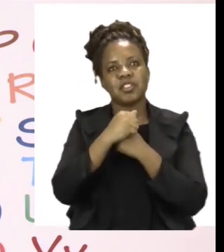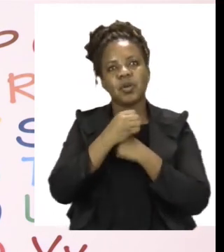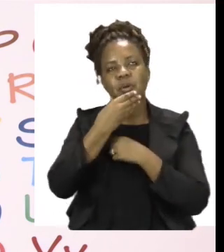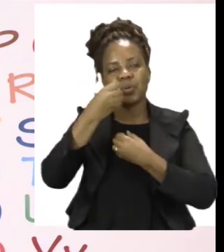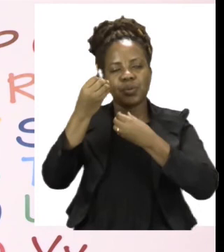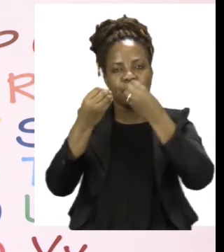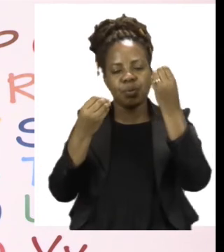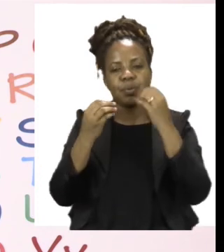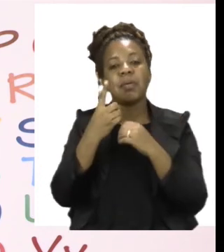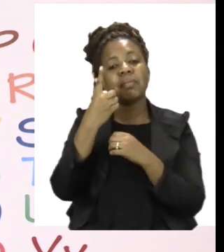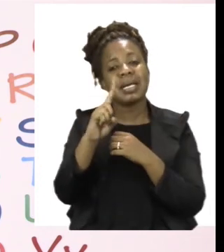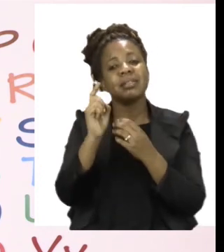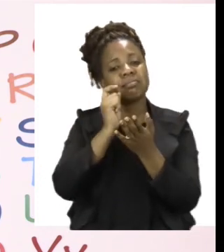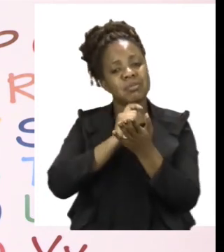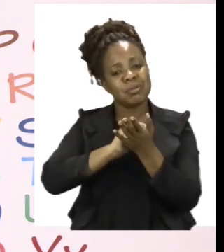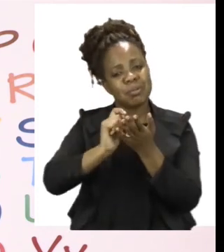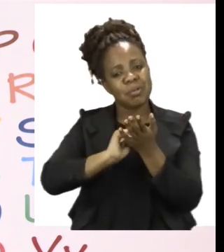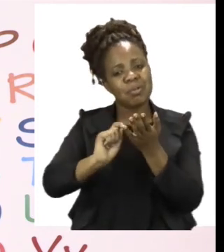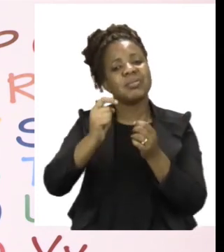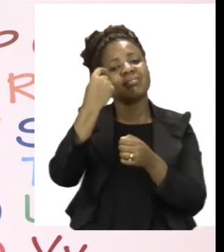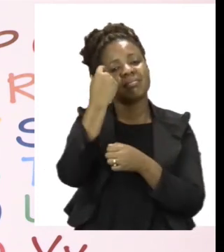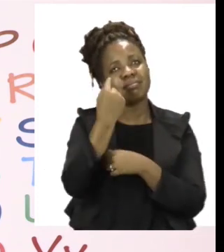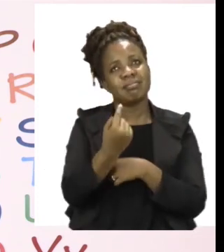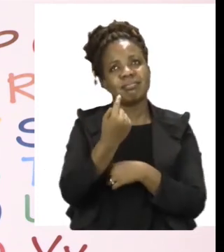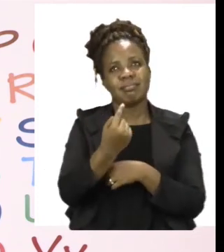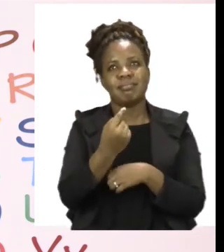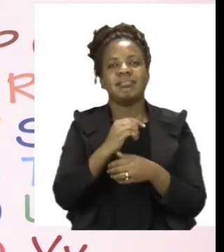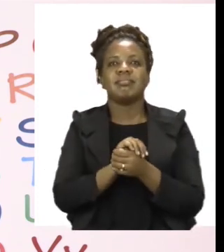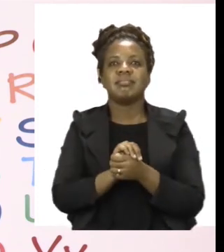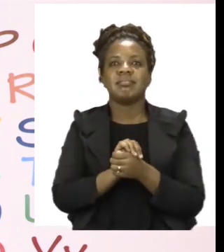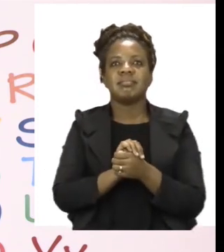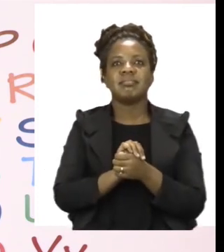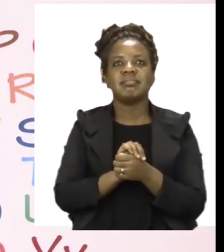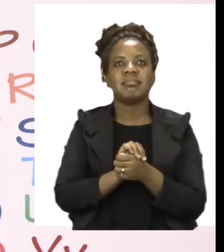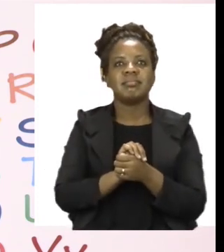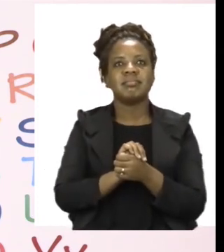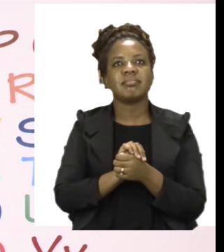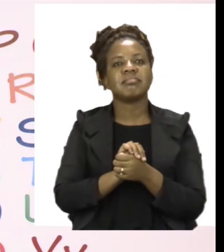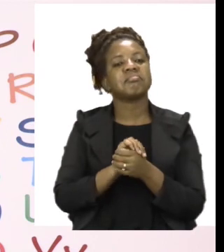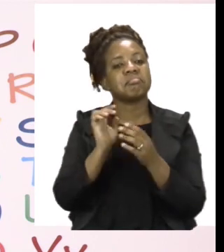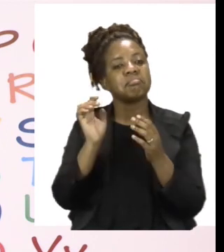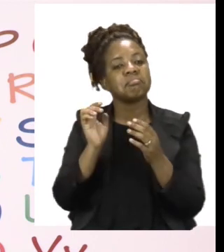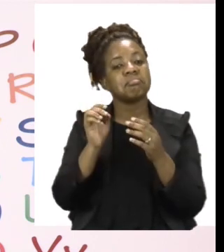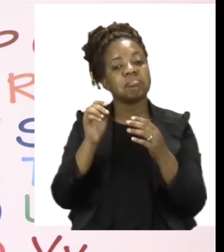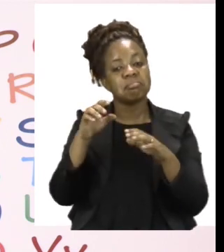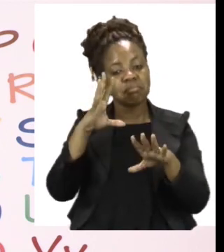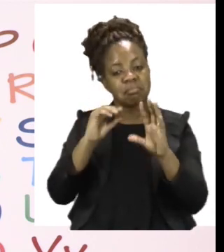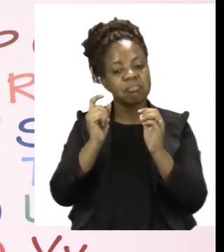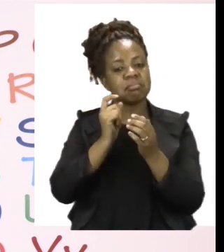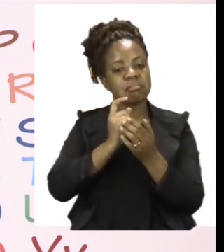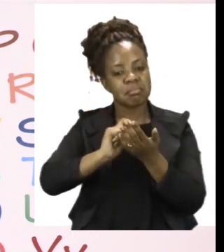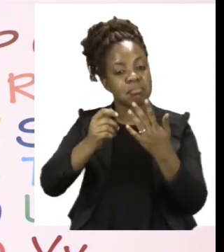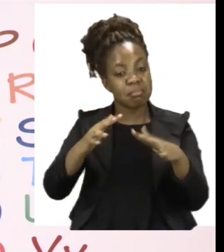by yourself. So now we are done with our lesson. It's very important for us